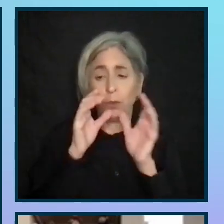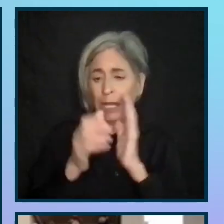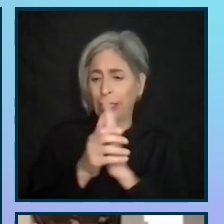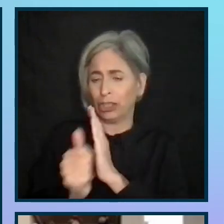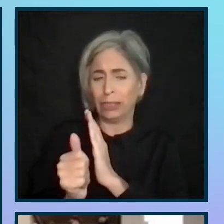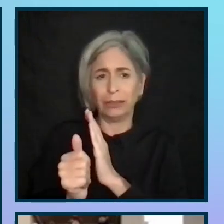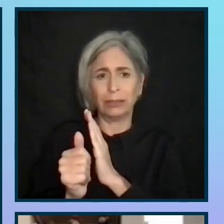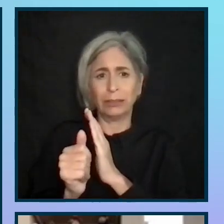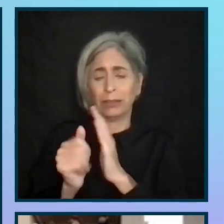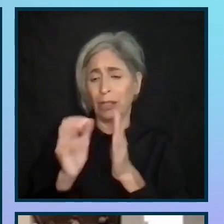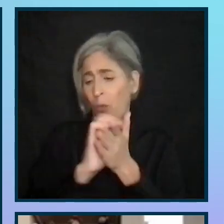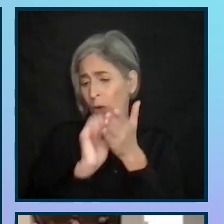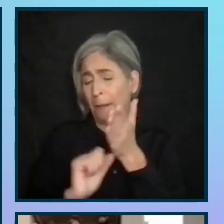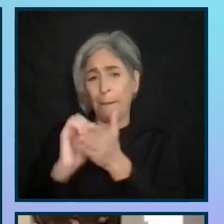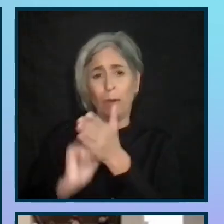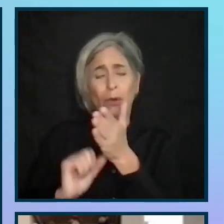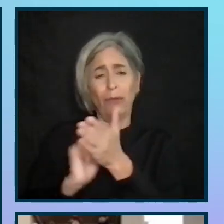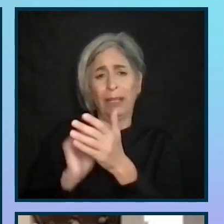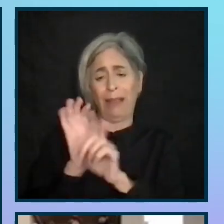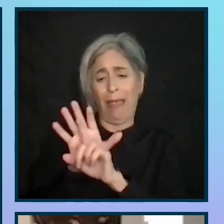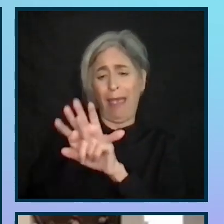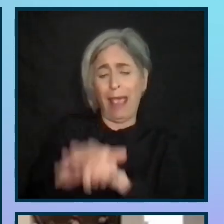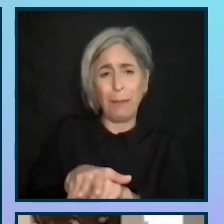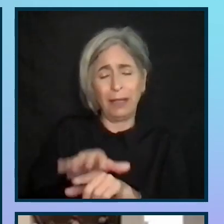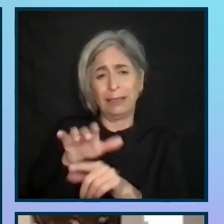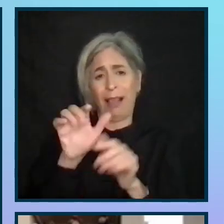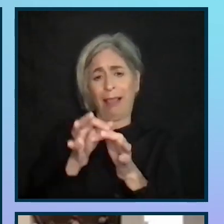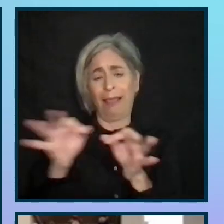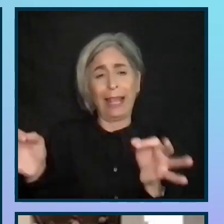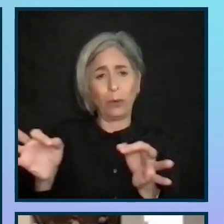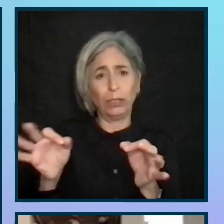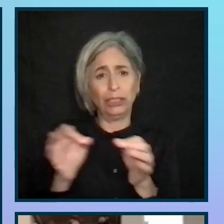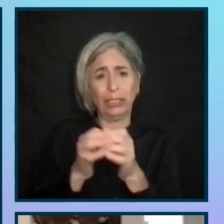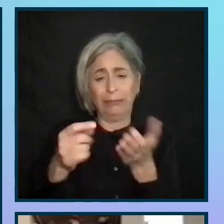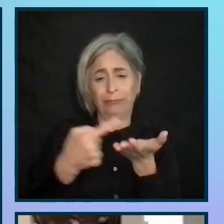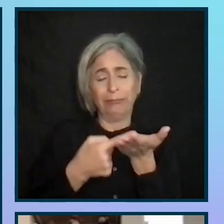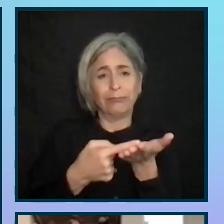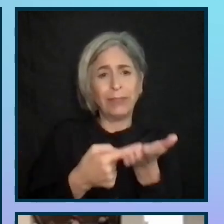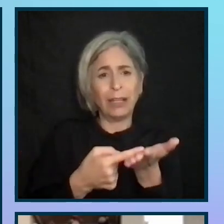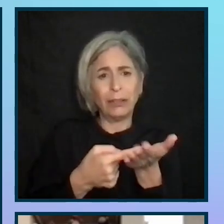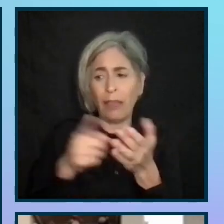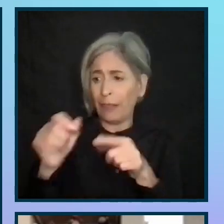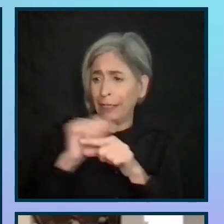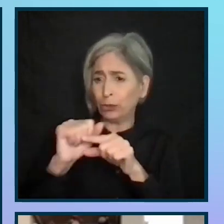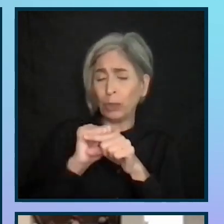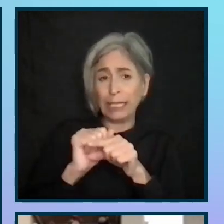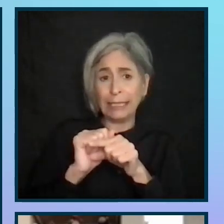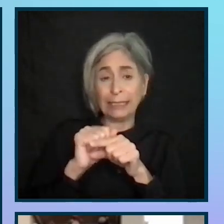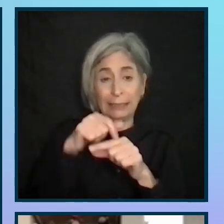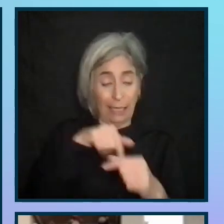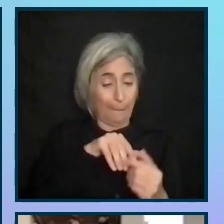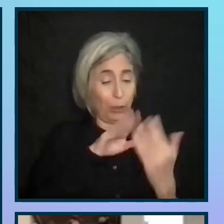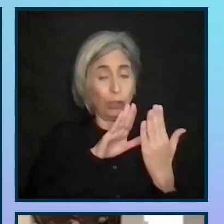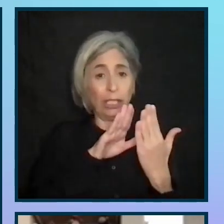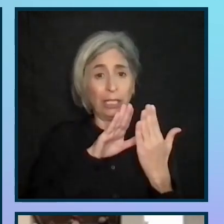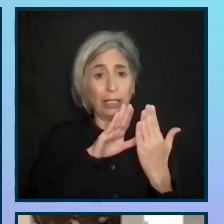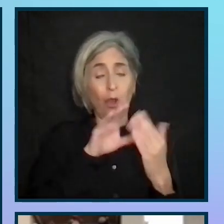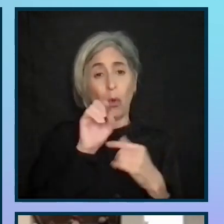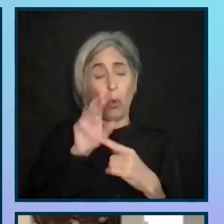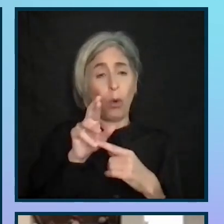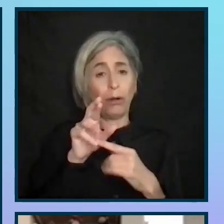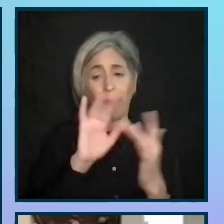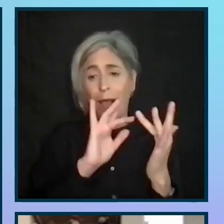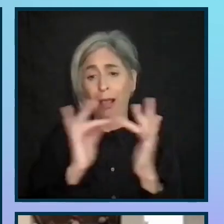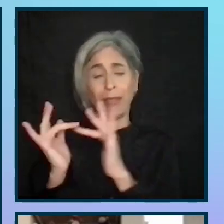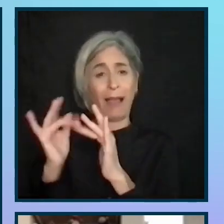even removing ableist language from documentation and dialogue. These trainings can be both in-person events, or self-paced